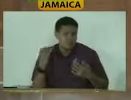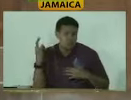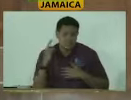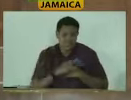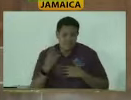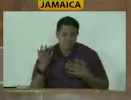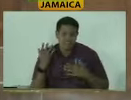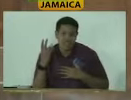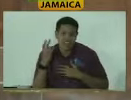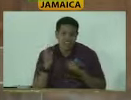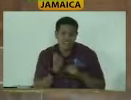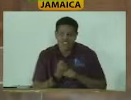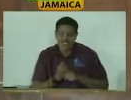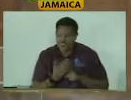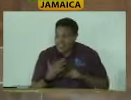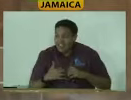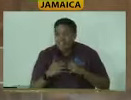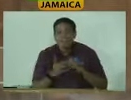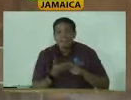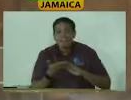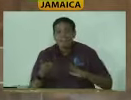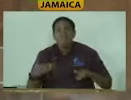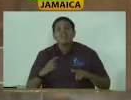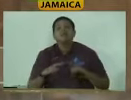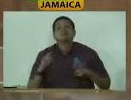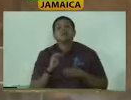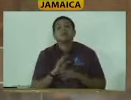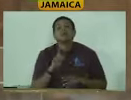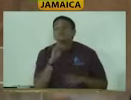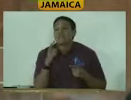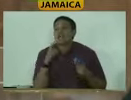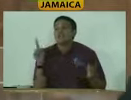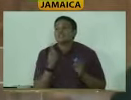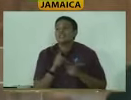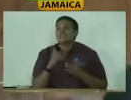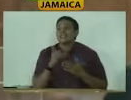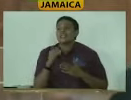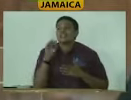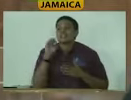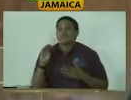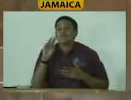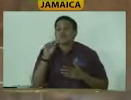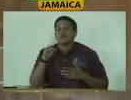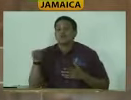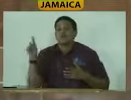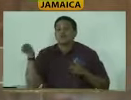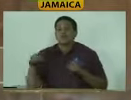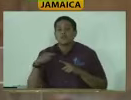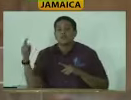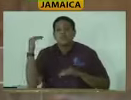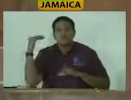years. It's still not in effect, but at least the minister has announced a date next February 2022 when he